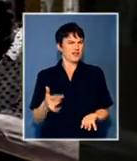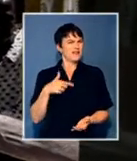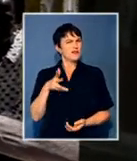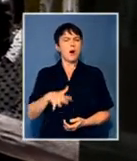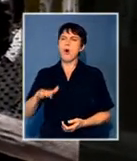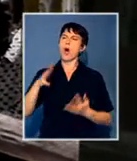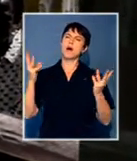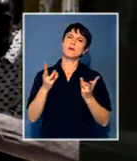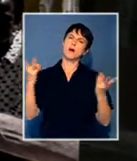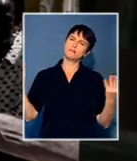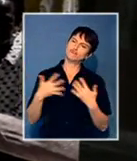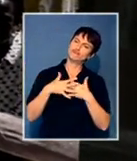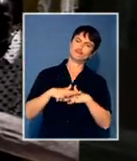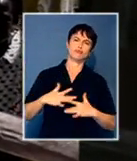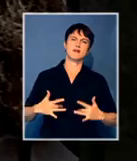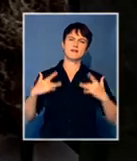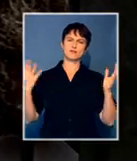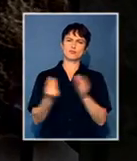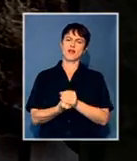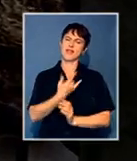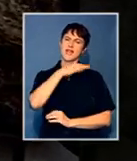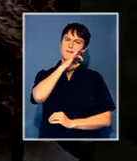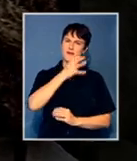living together and in oneness and happiness.